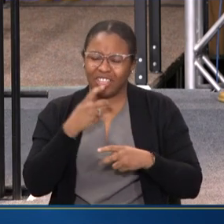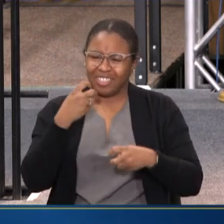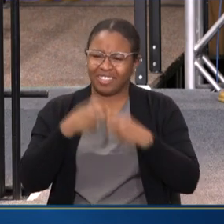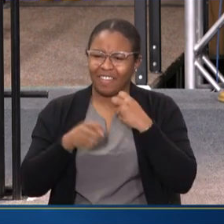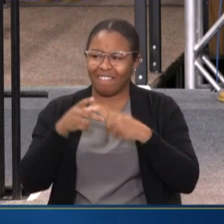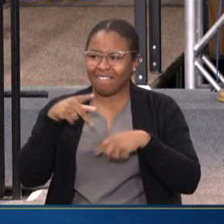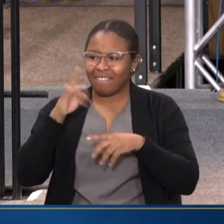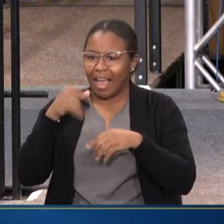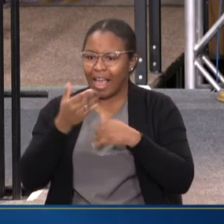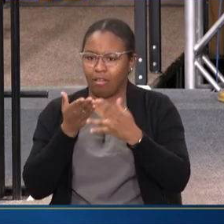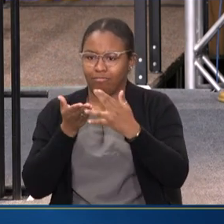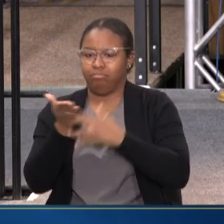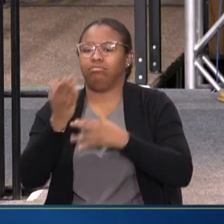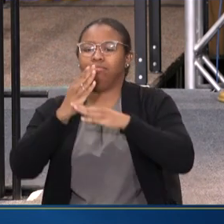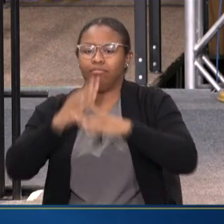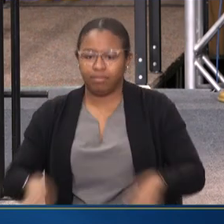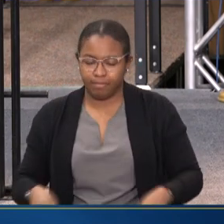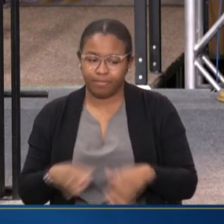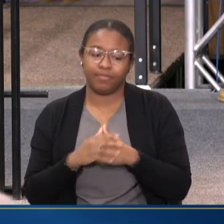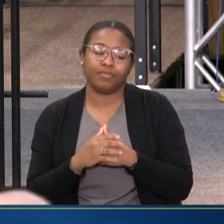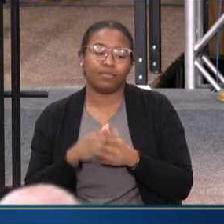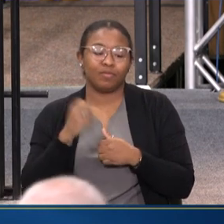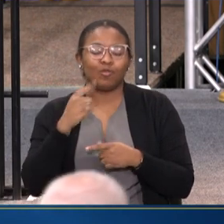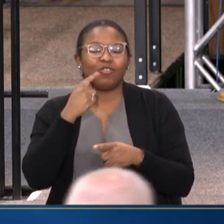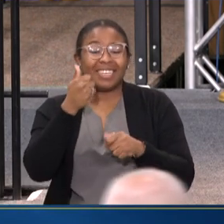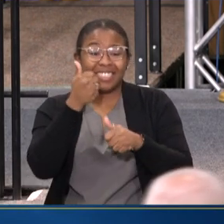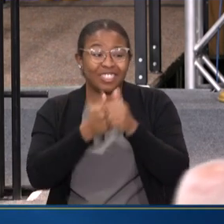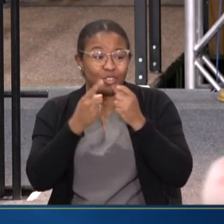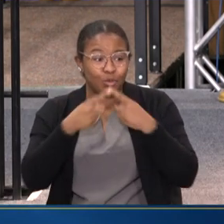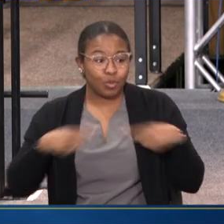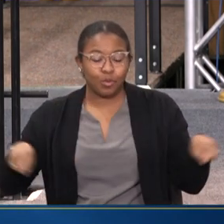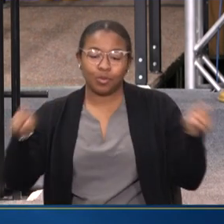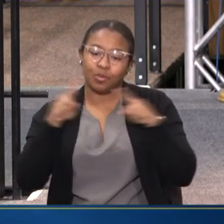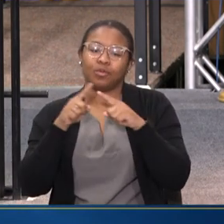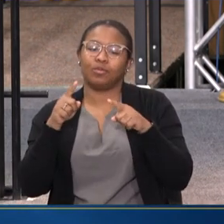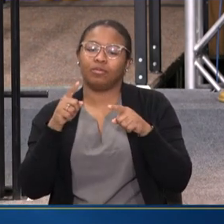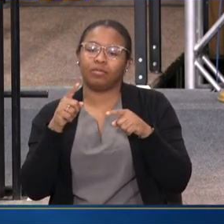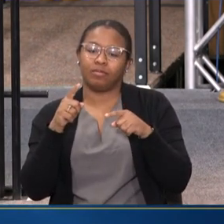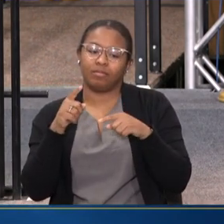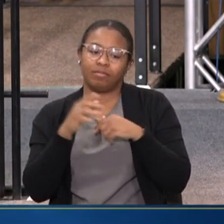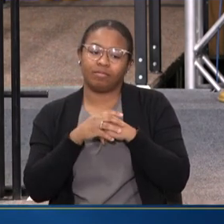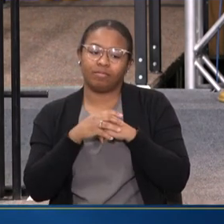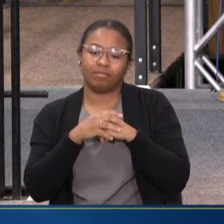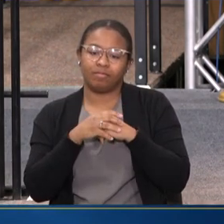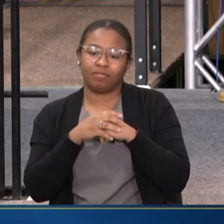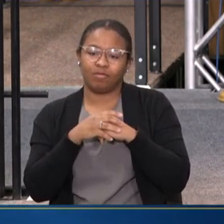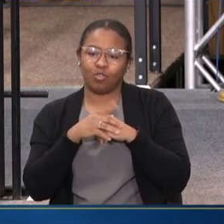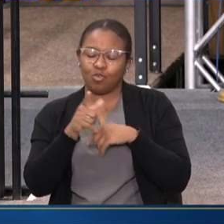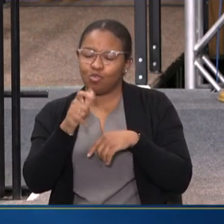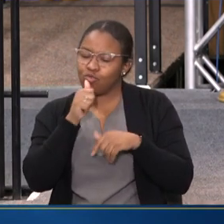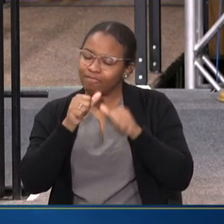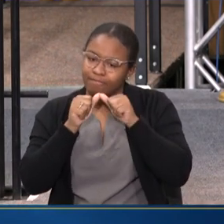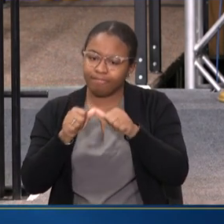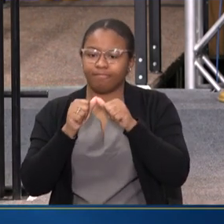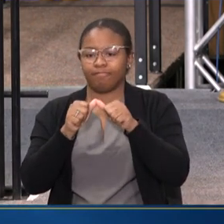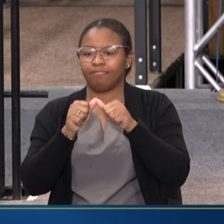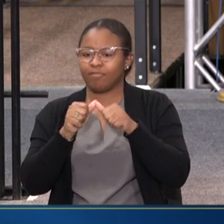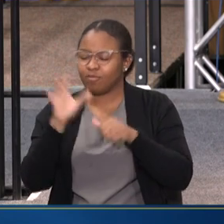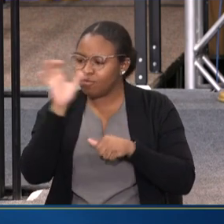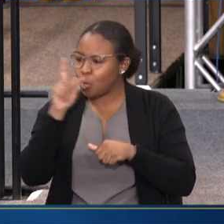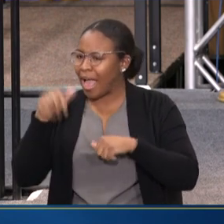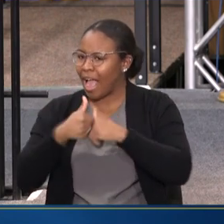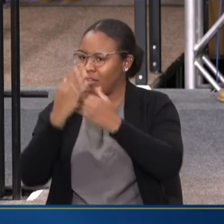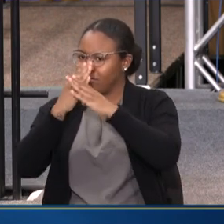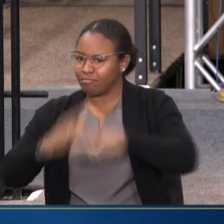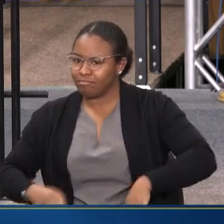TO FIND THE DOOR. AND SO TO EACH AND EVERY ONE OF YOU FOR FIGHTING REAL HARD TO FIGURE OUT WHERE THAT DOOR